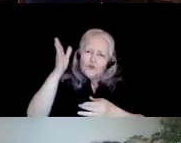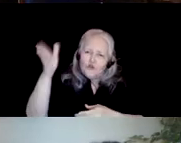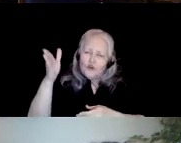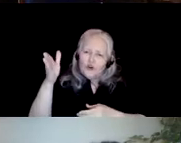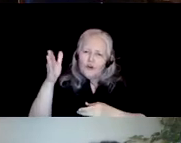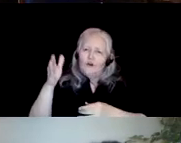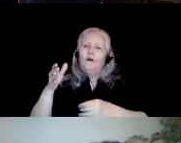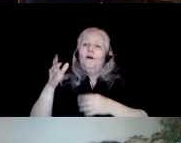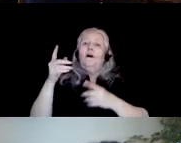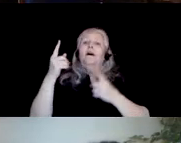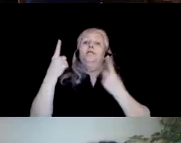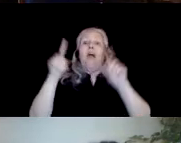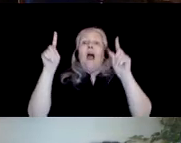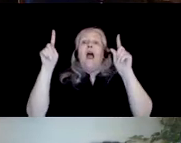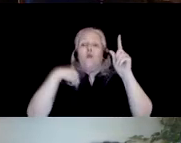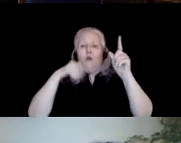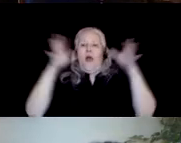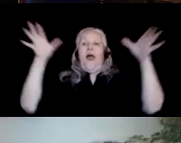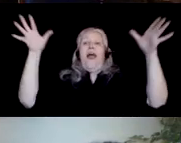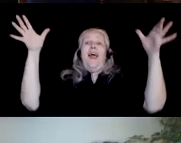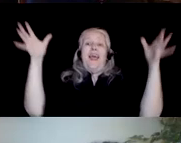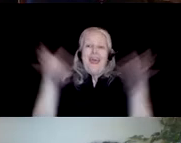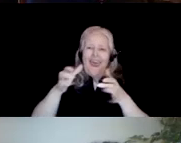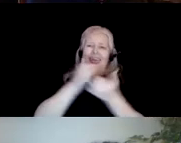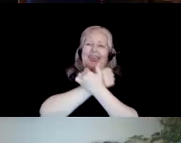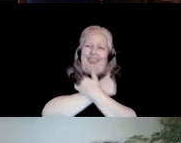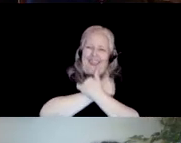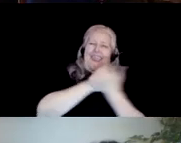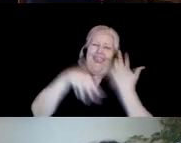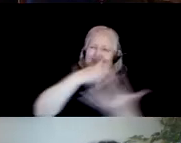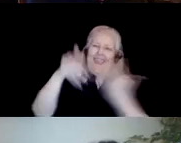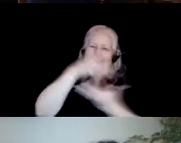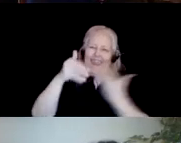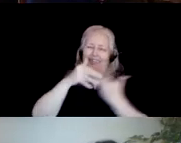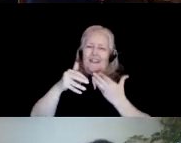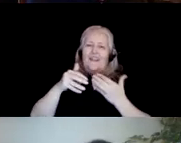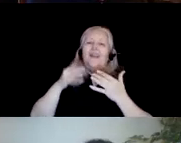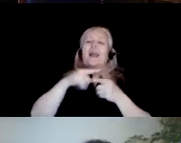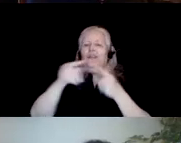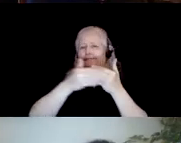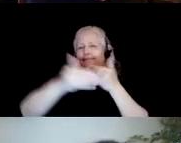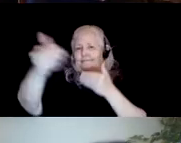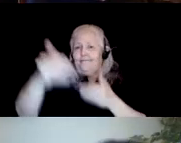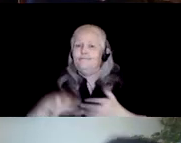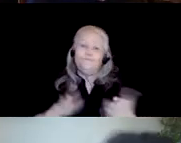see each other in person again and hug at some future LSA, but long into the future. Thank you.